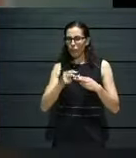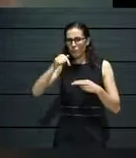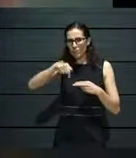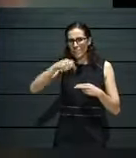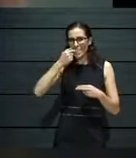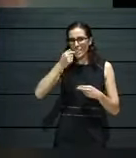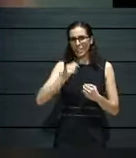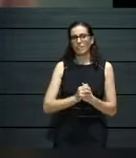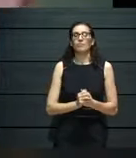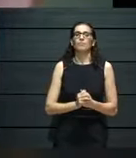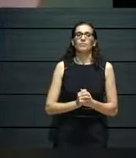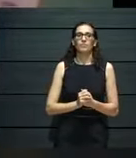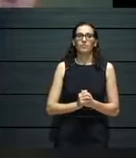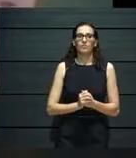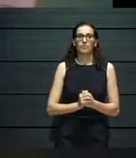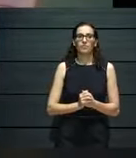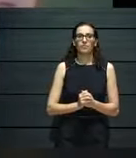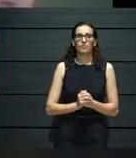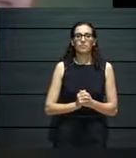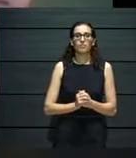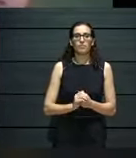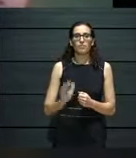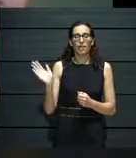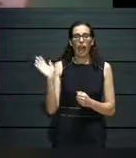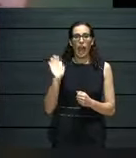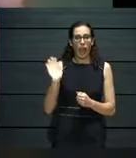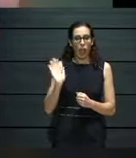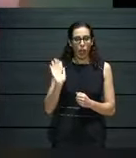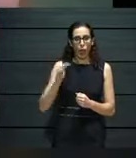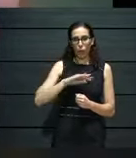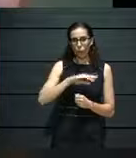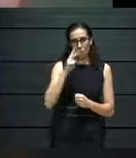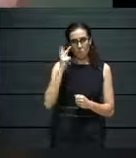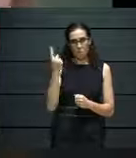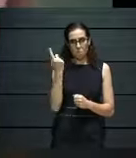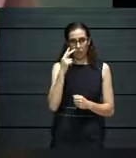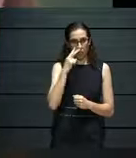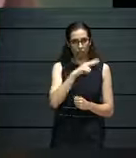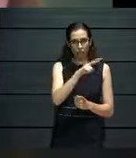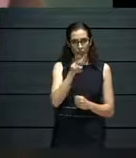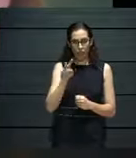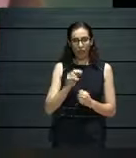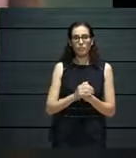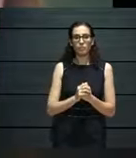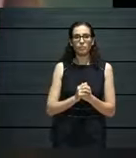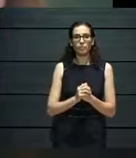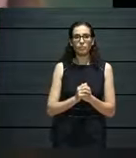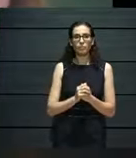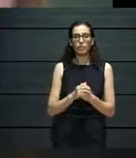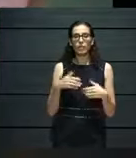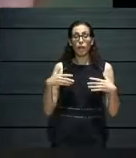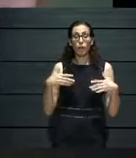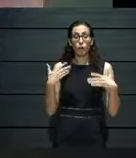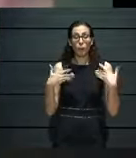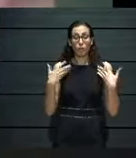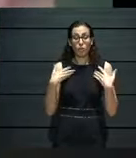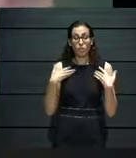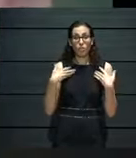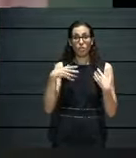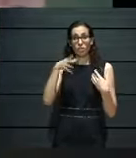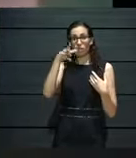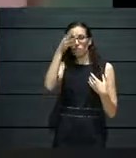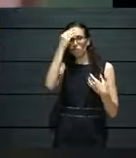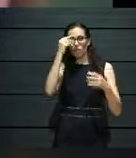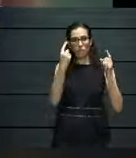Hi, hi to you and our audience. Actually, it's been very inspirational listening to all the speakers this evening